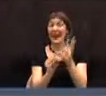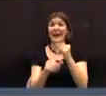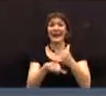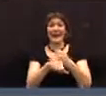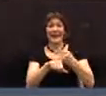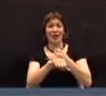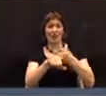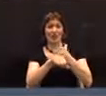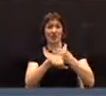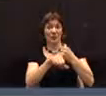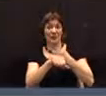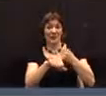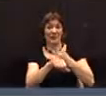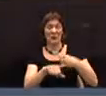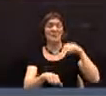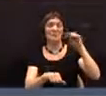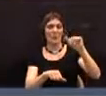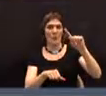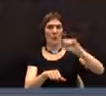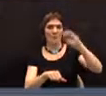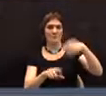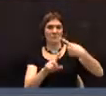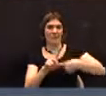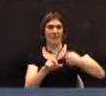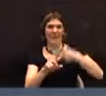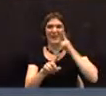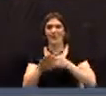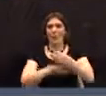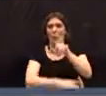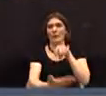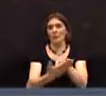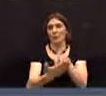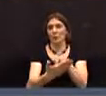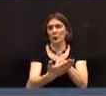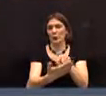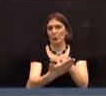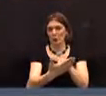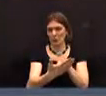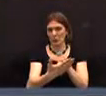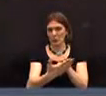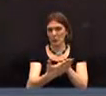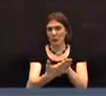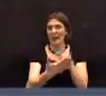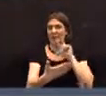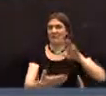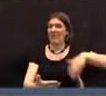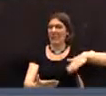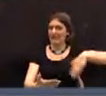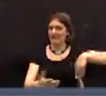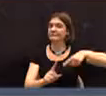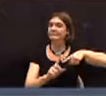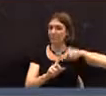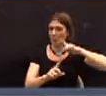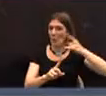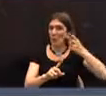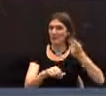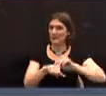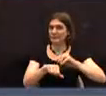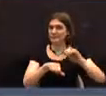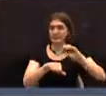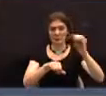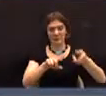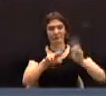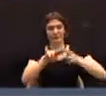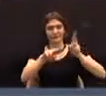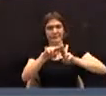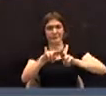interest at the rate of 1% per month to be charged from the due date of payment on any overdue payment of the town